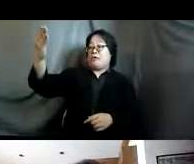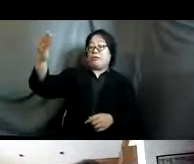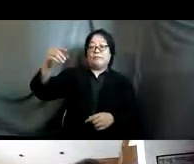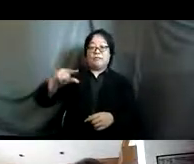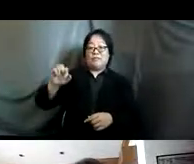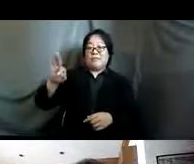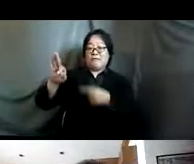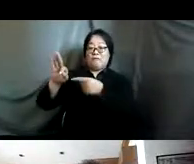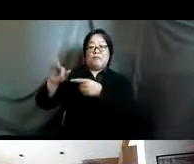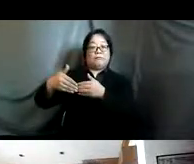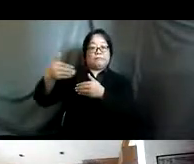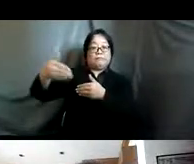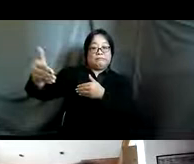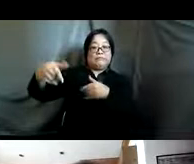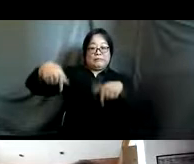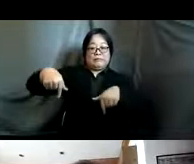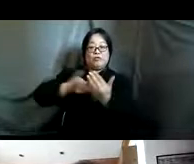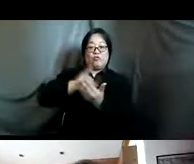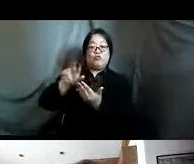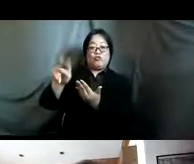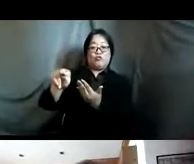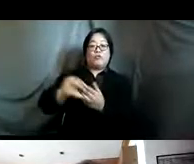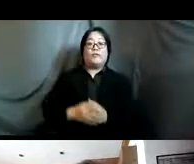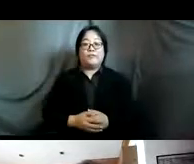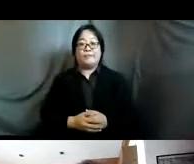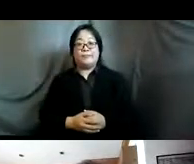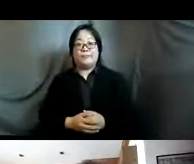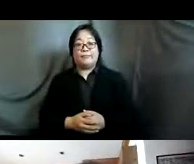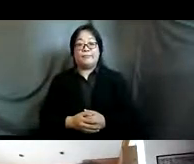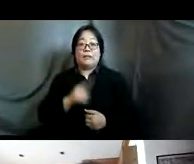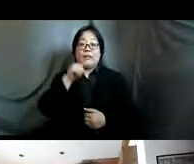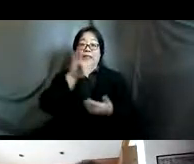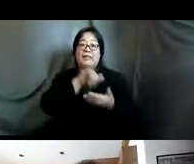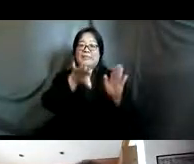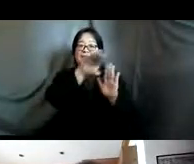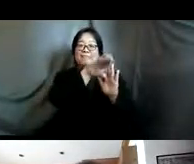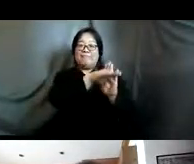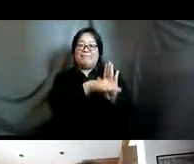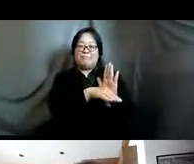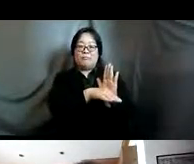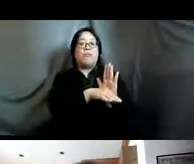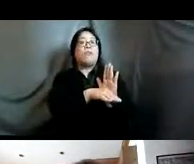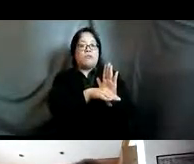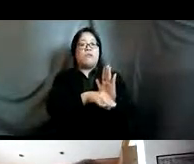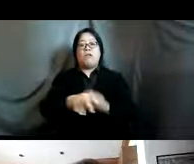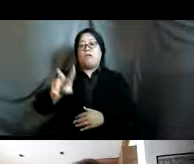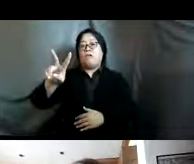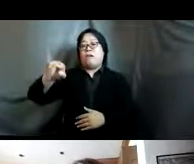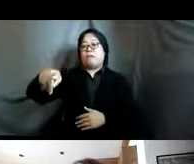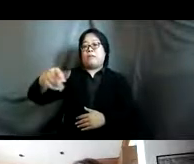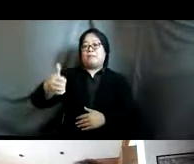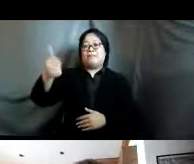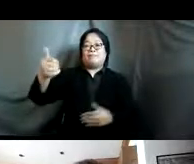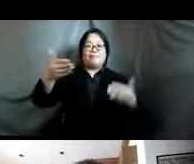uh end of this month uh the forum looks like this in terms of the sessions there'll be vips it's of course virtual